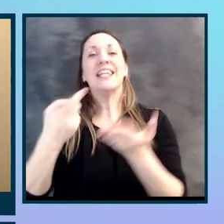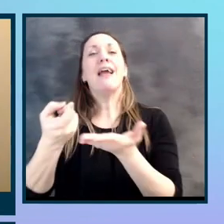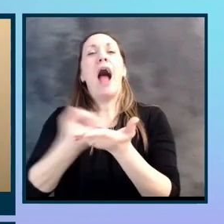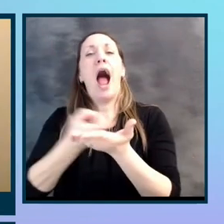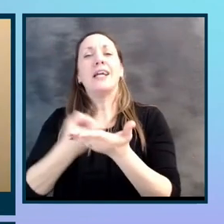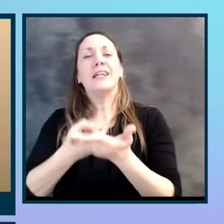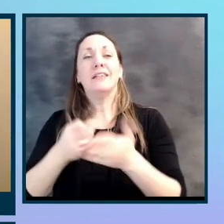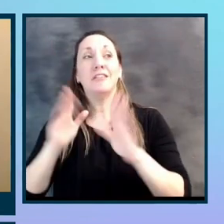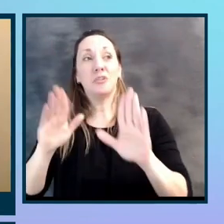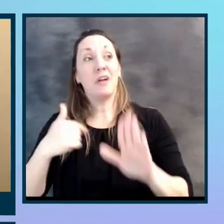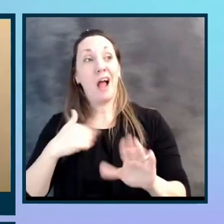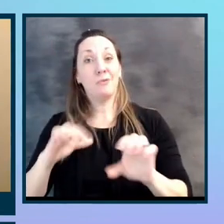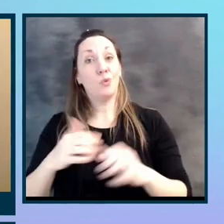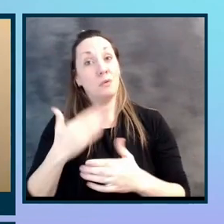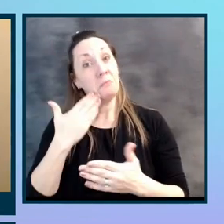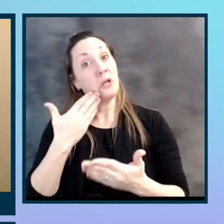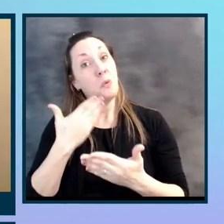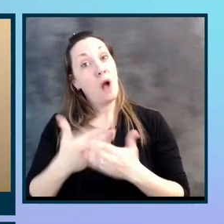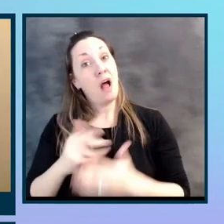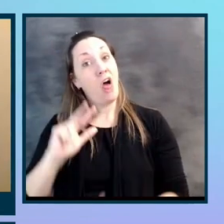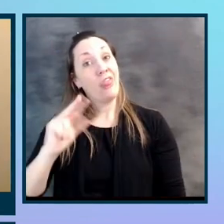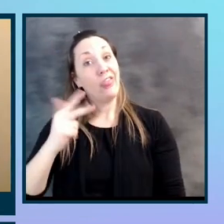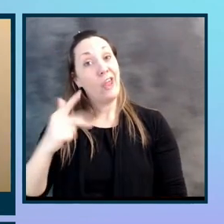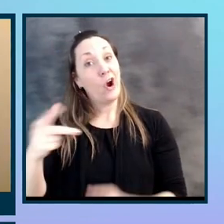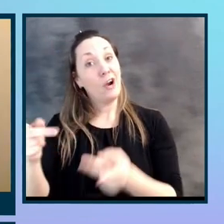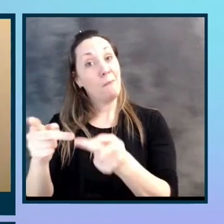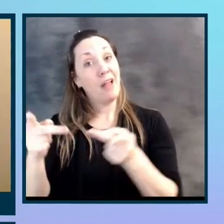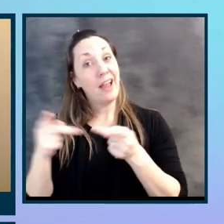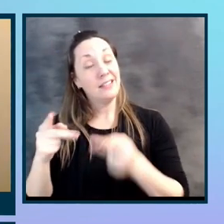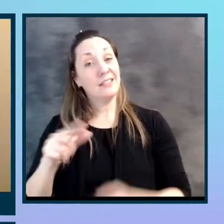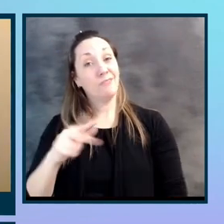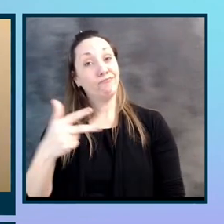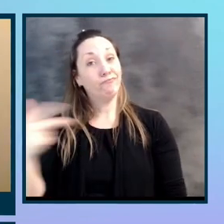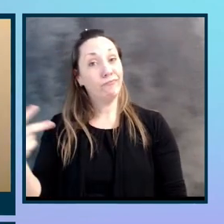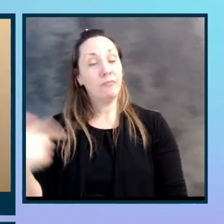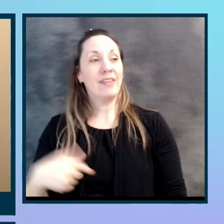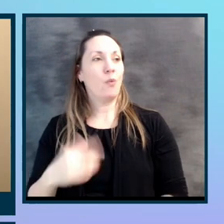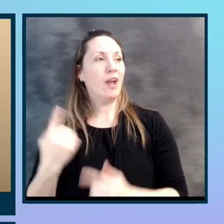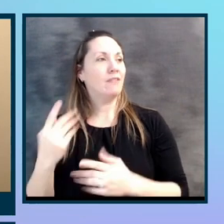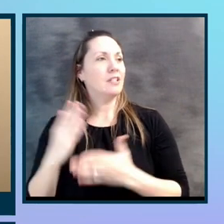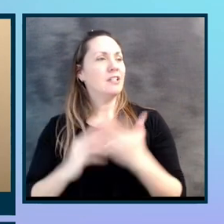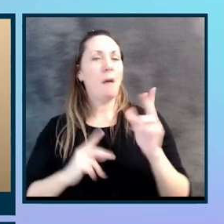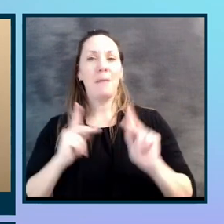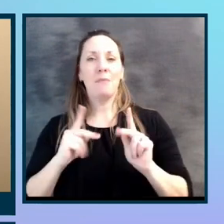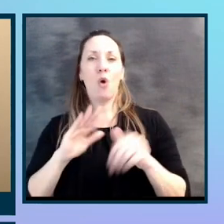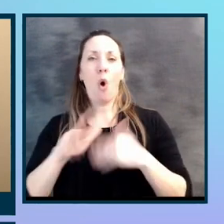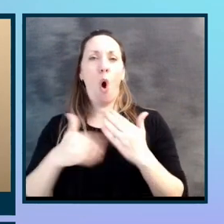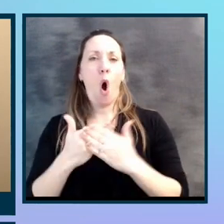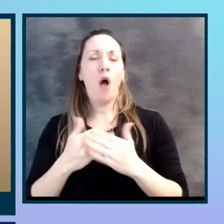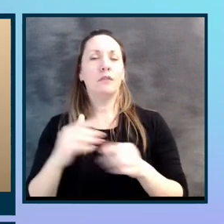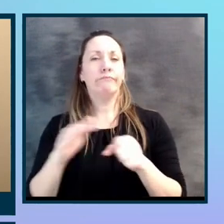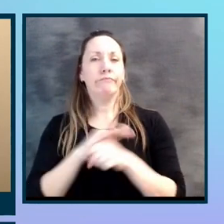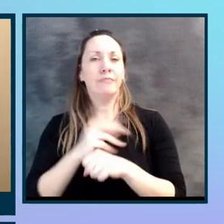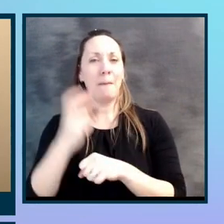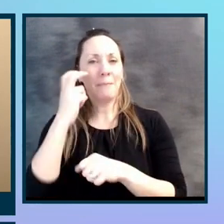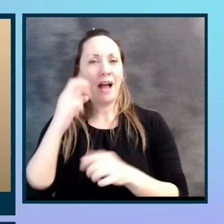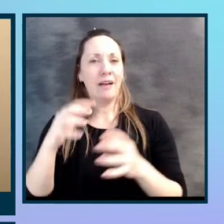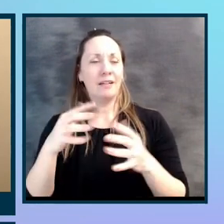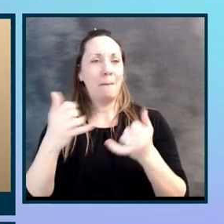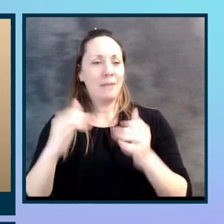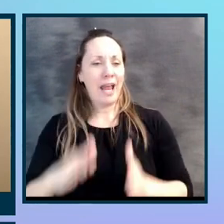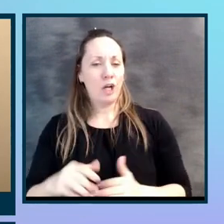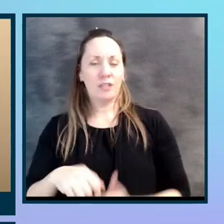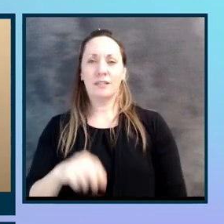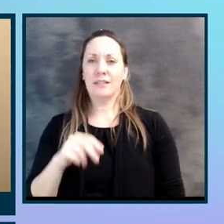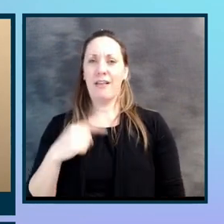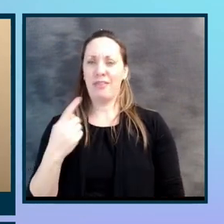doing pretty well third place. And we have a few players from the, uh, all blind football league that's in it. Uh, Frank's in first place, one of, uh,